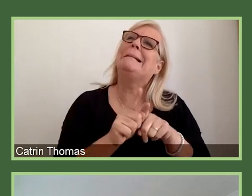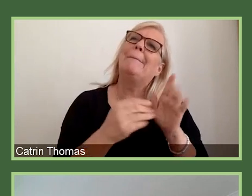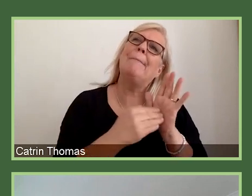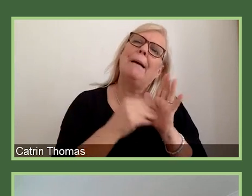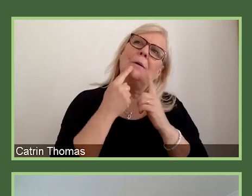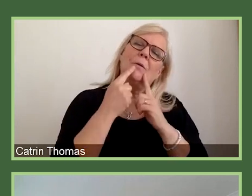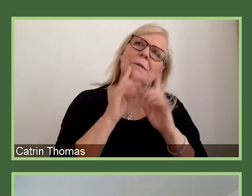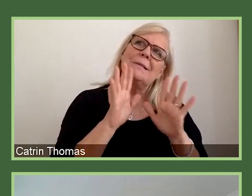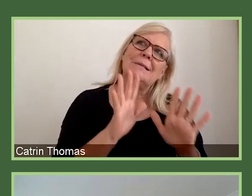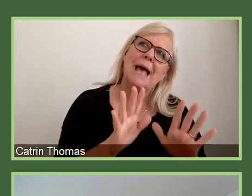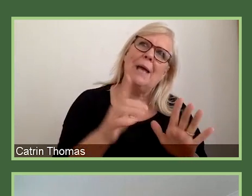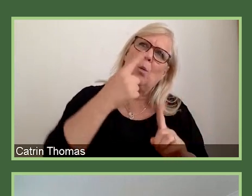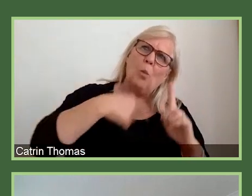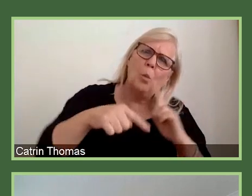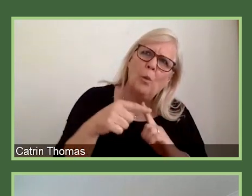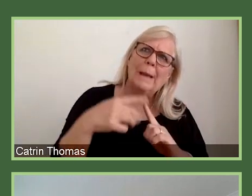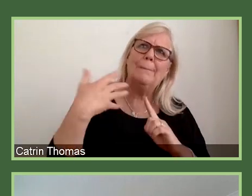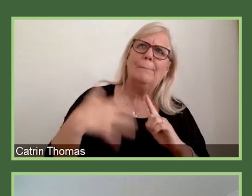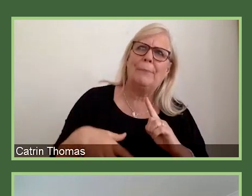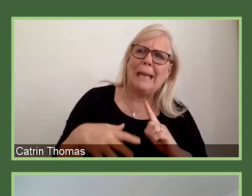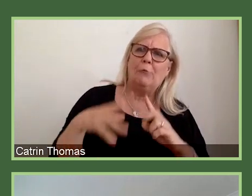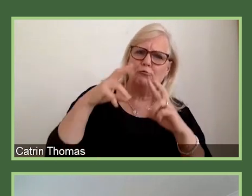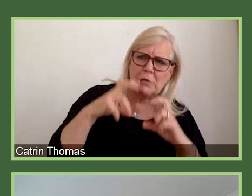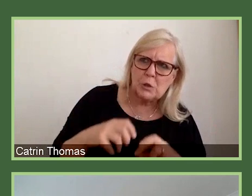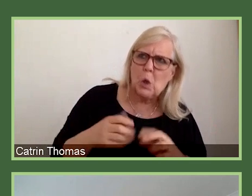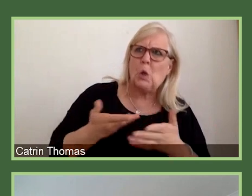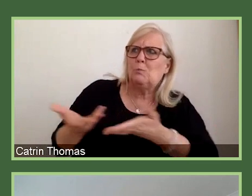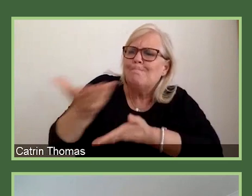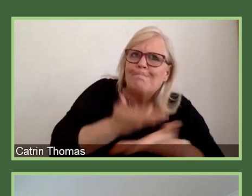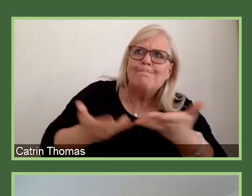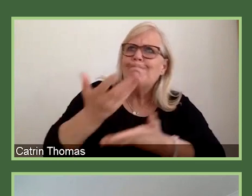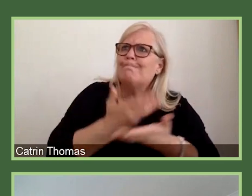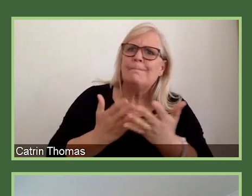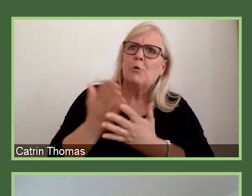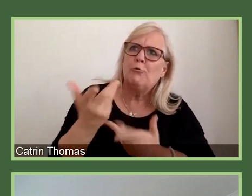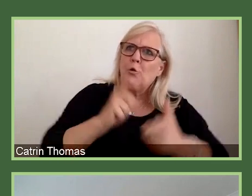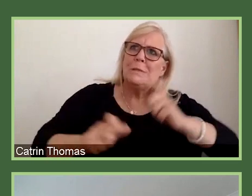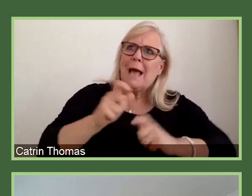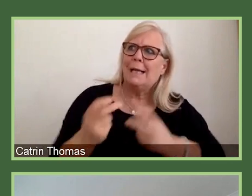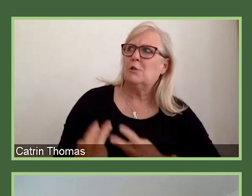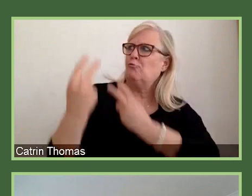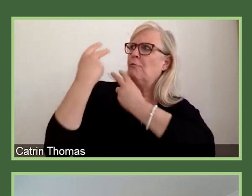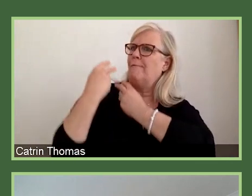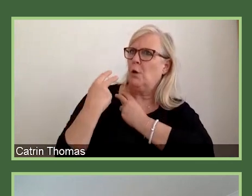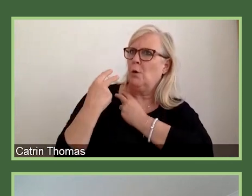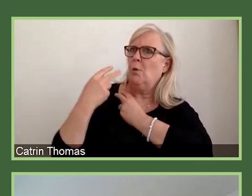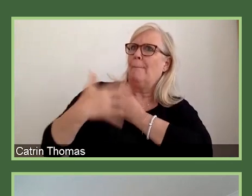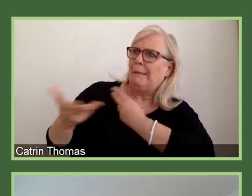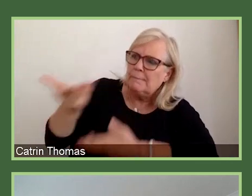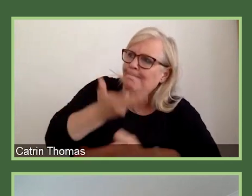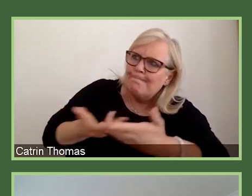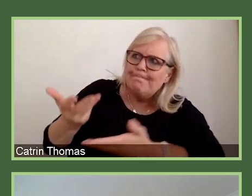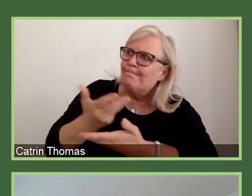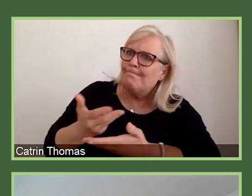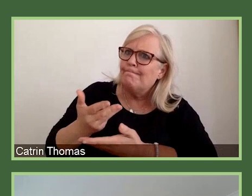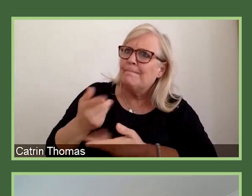drew upon everything that we heard during our science review in consulting with the research community. And we put that together